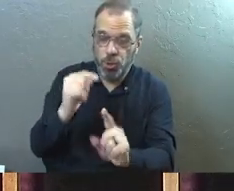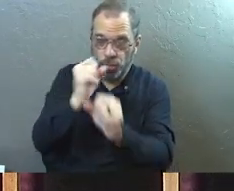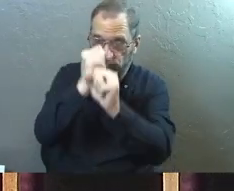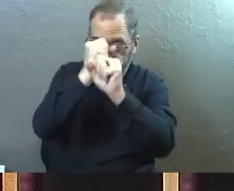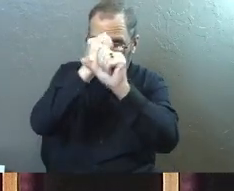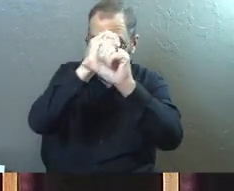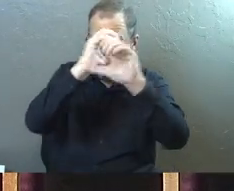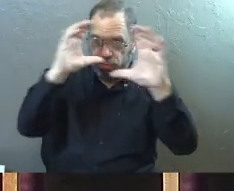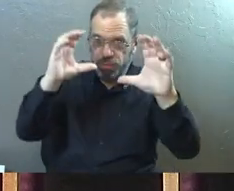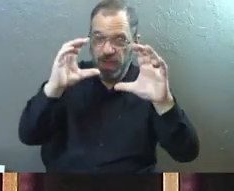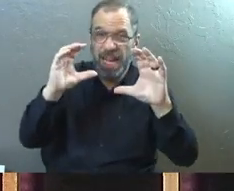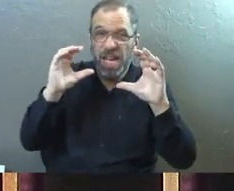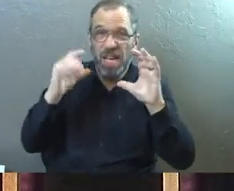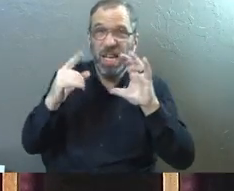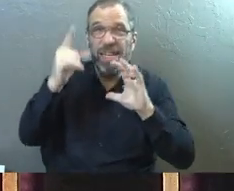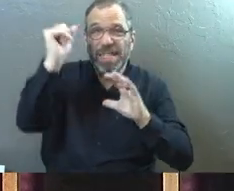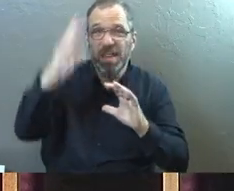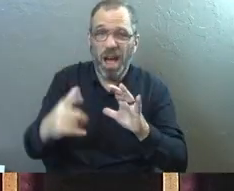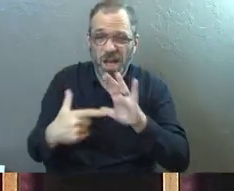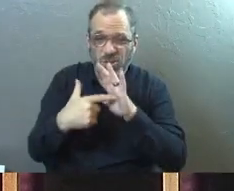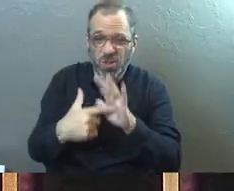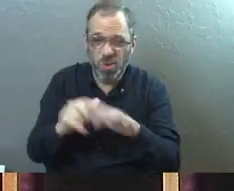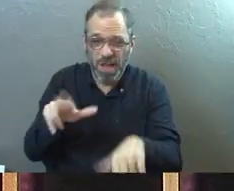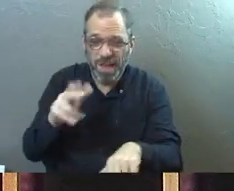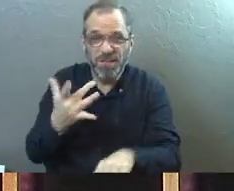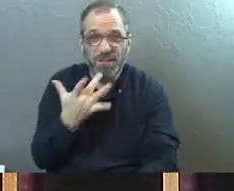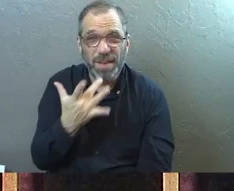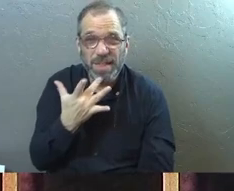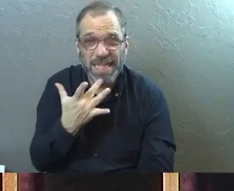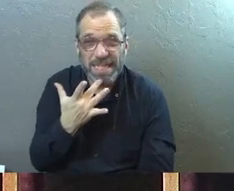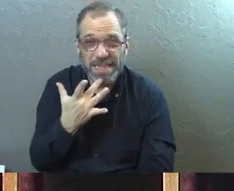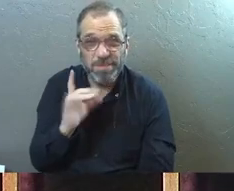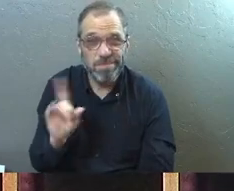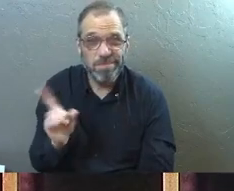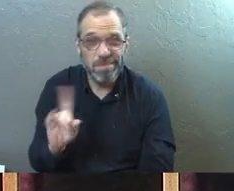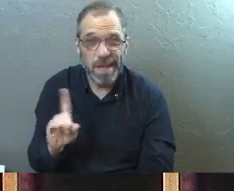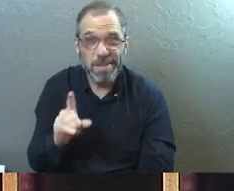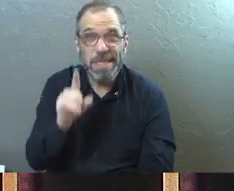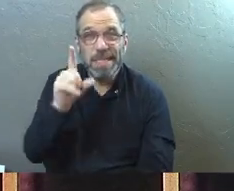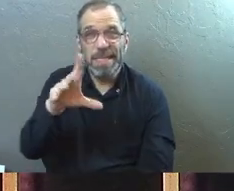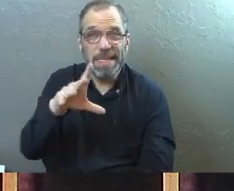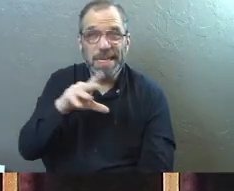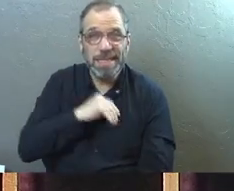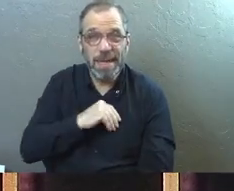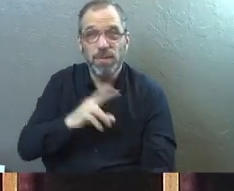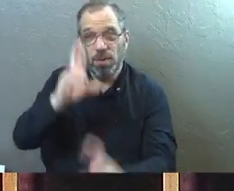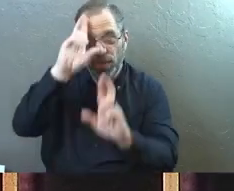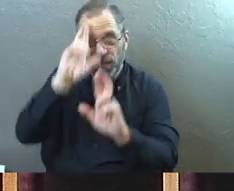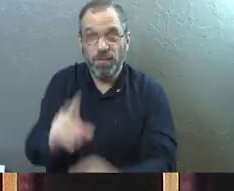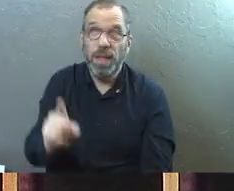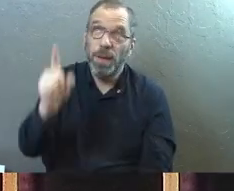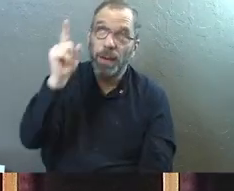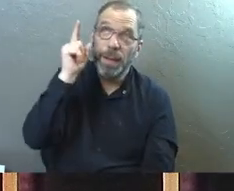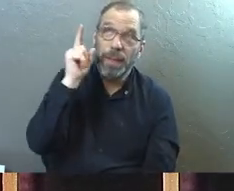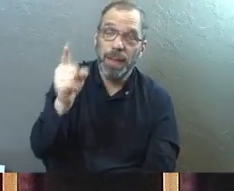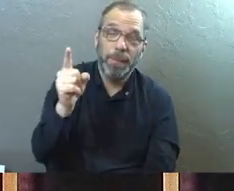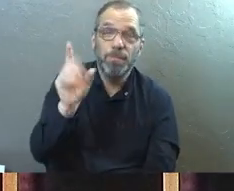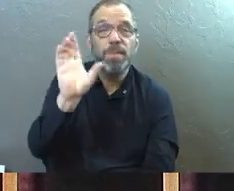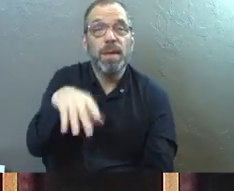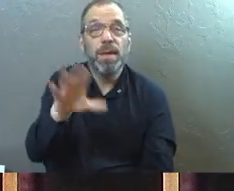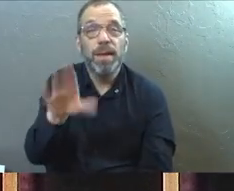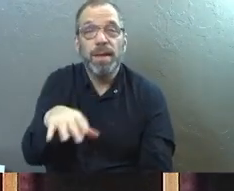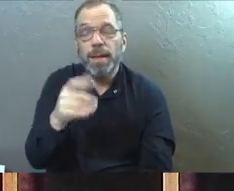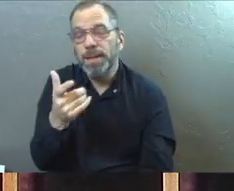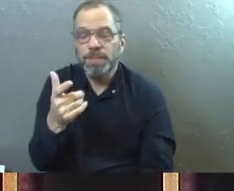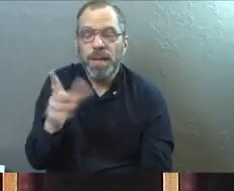and God showing no favoritism, right? In every nation, he says, he accepts those who fear him. You see, just to